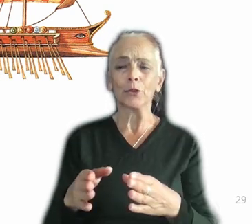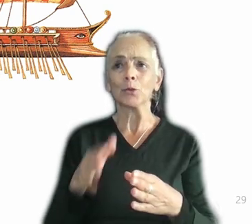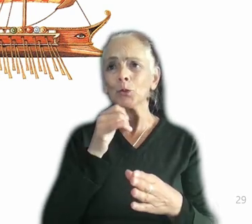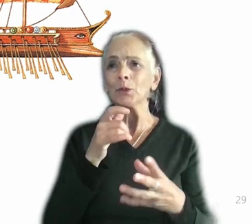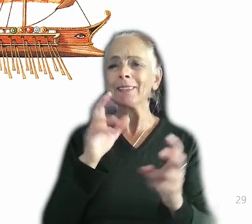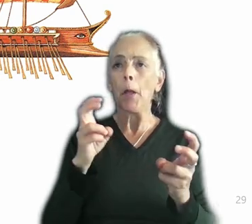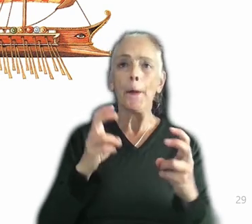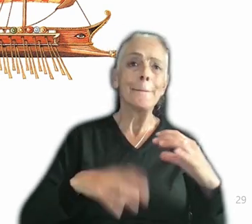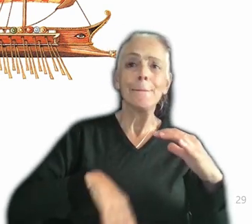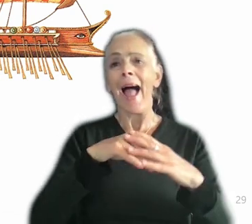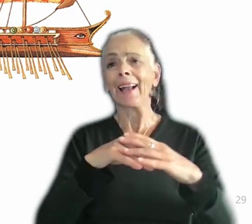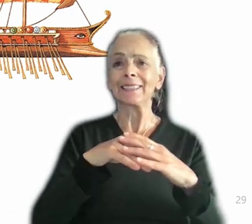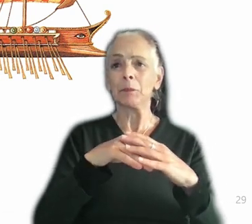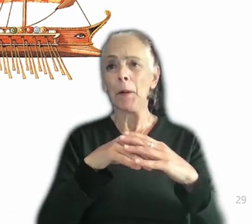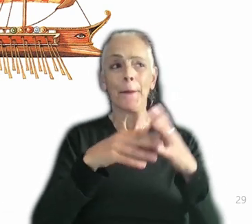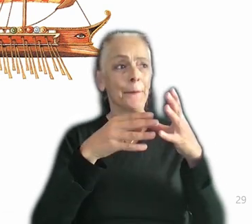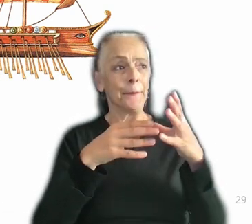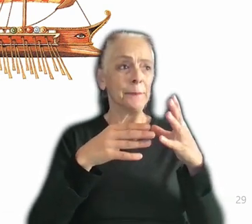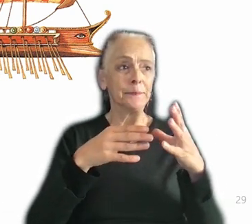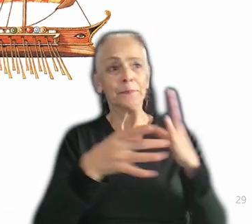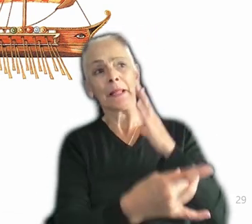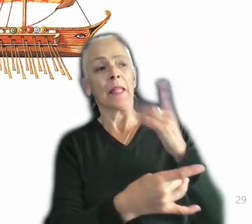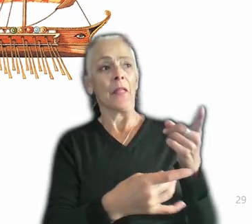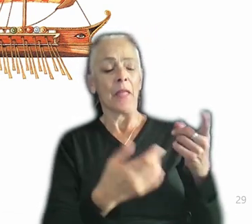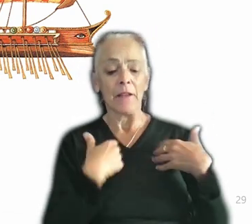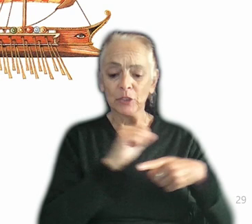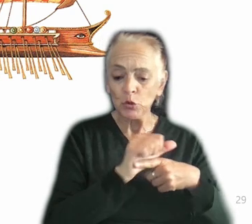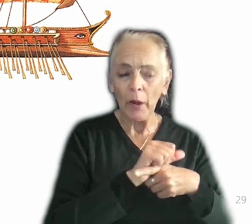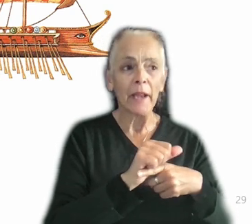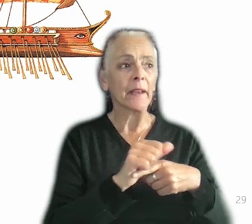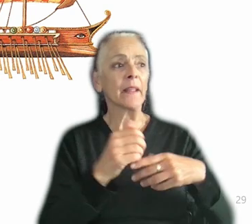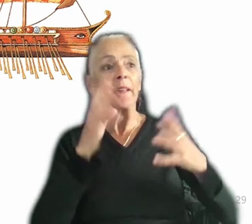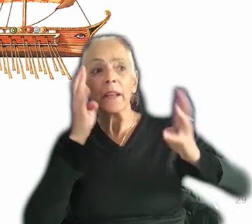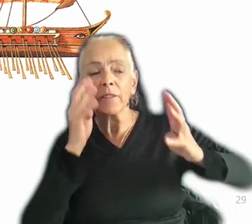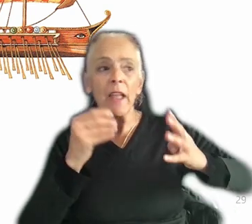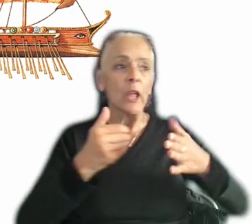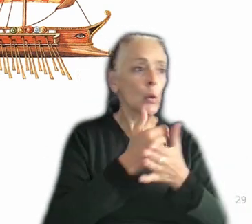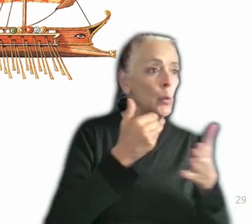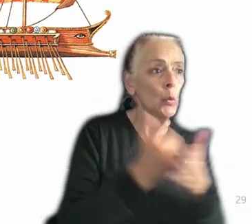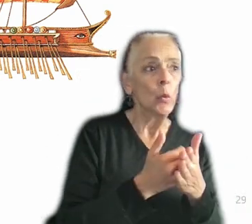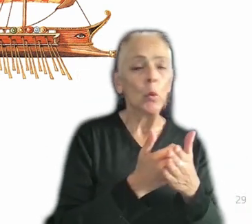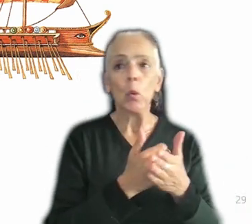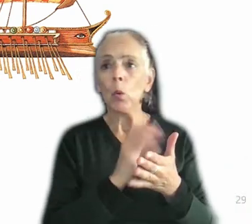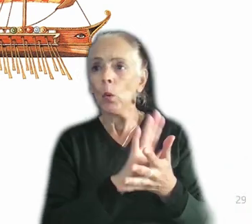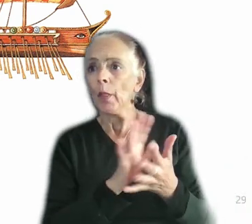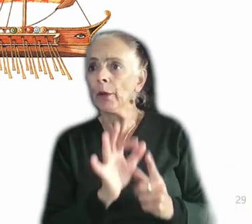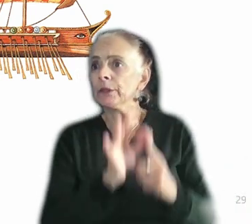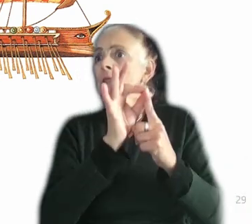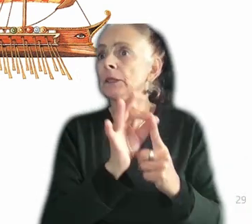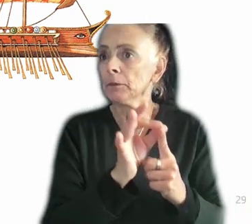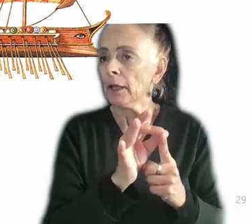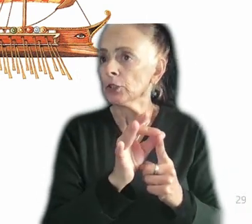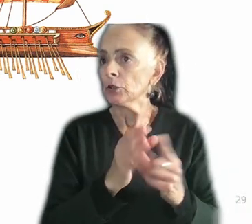have gone through the training. They've been given the opportunity to innovate. They've really brought their own special sauce to the moment. And you say, that's amazing.